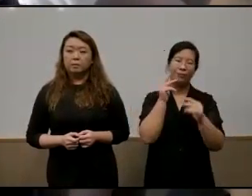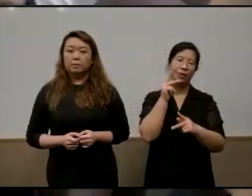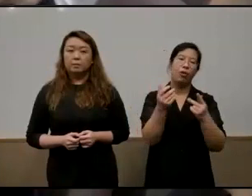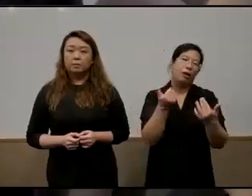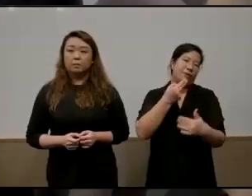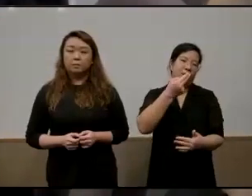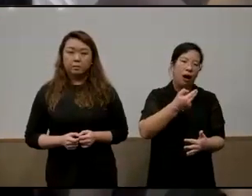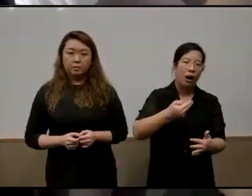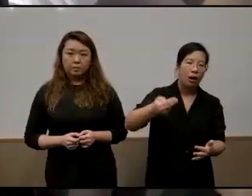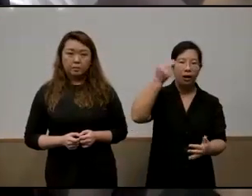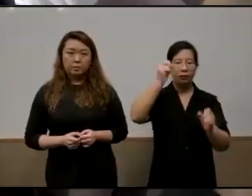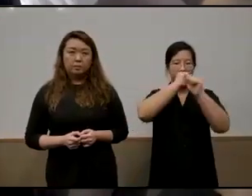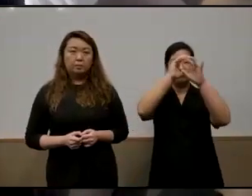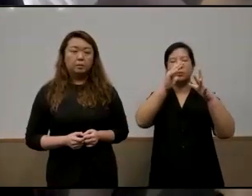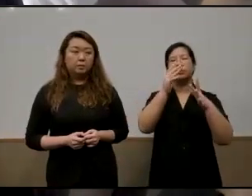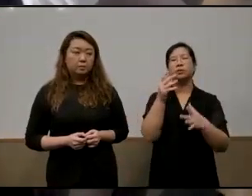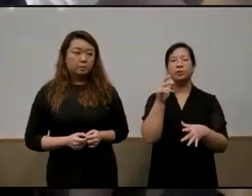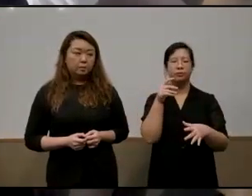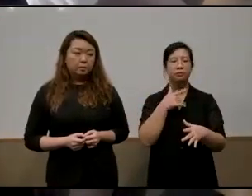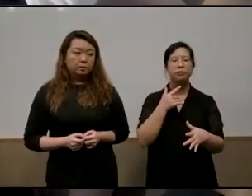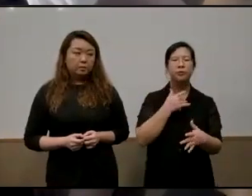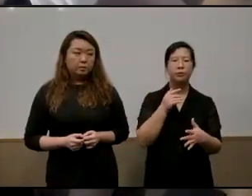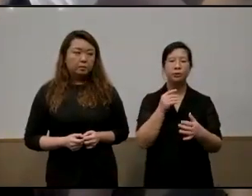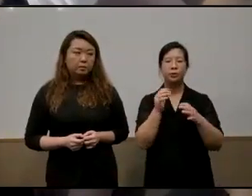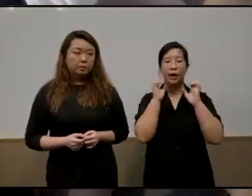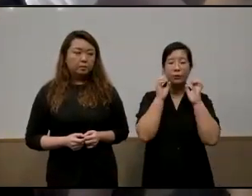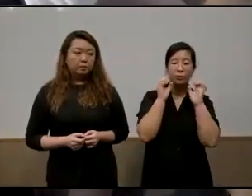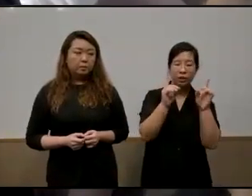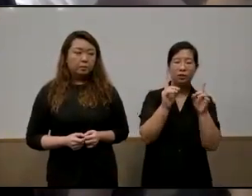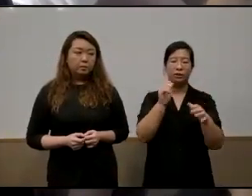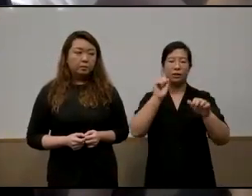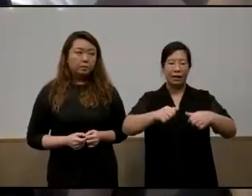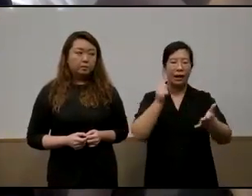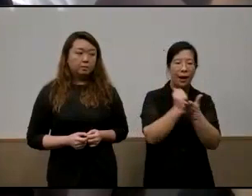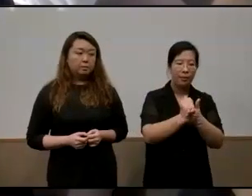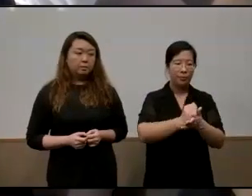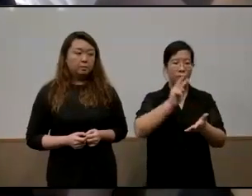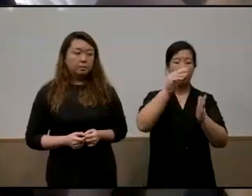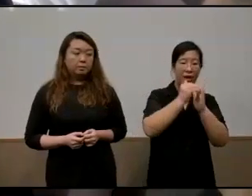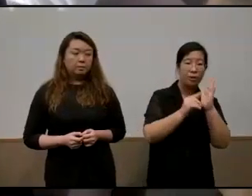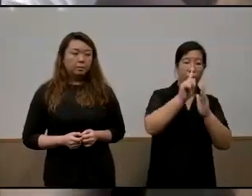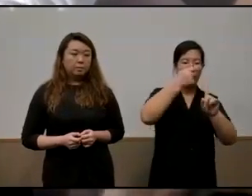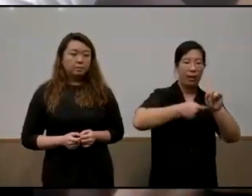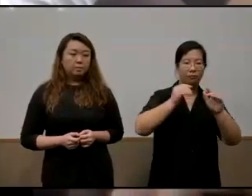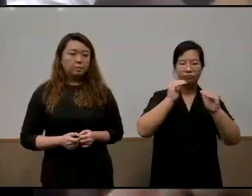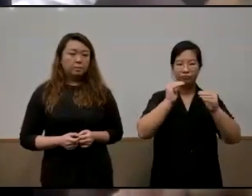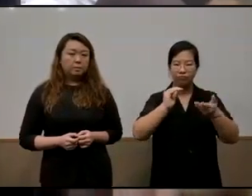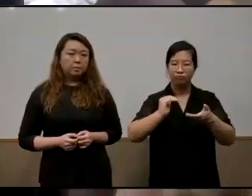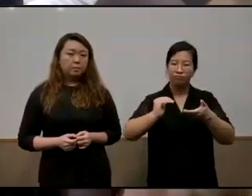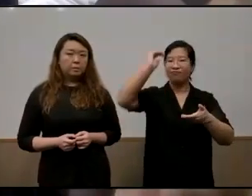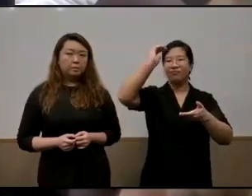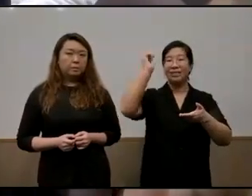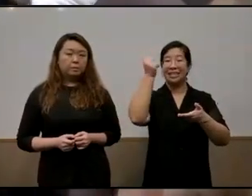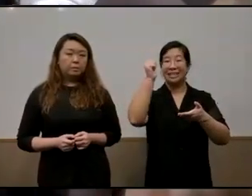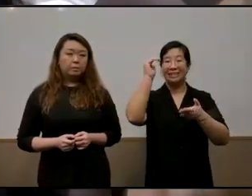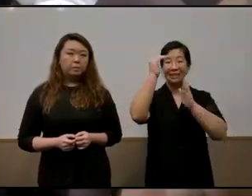they they felt like education could help them go from earning two thousand dollars a month to ten thousand dollars a month so that was what one mother communicated